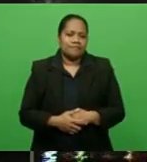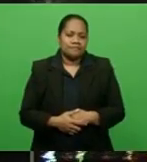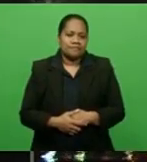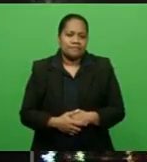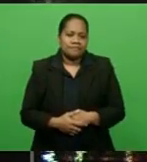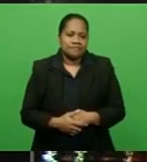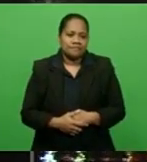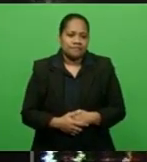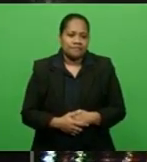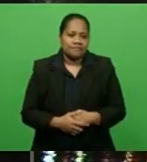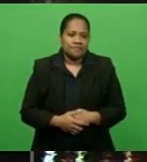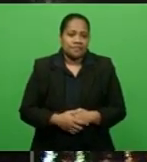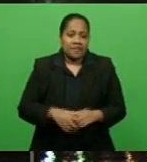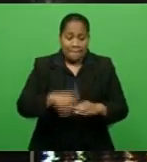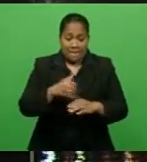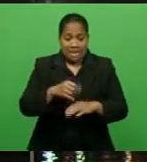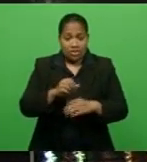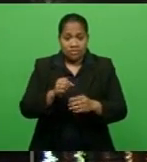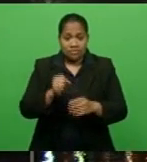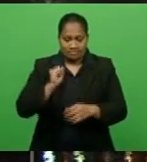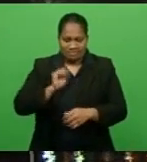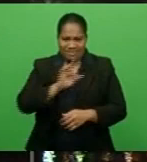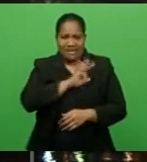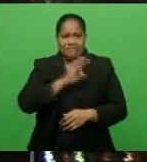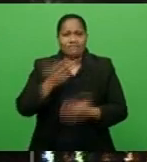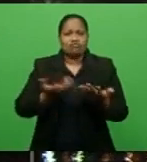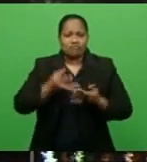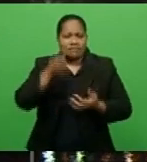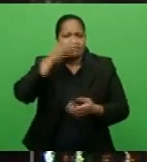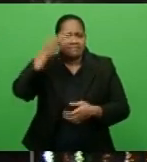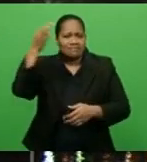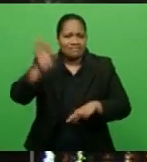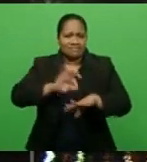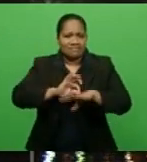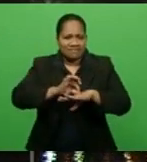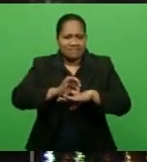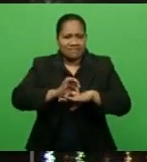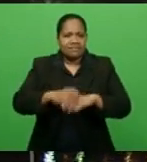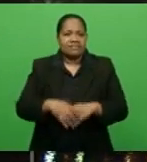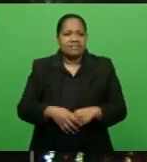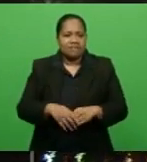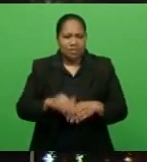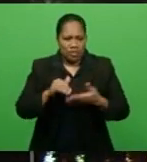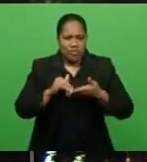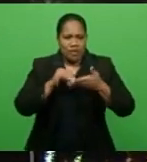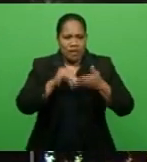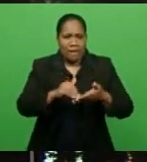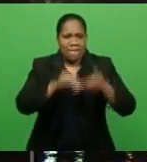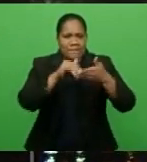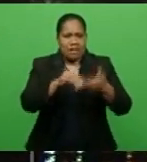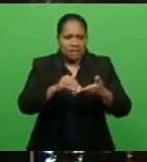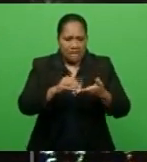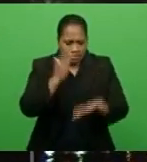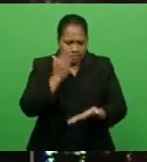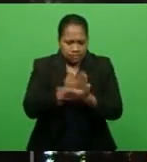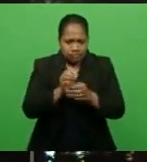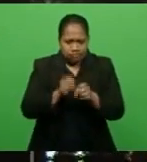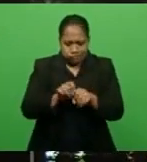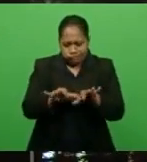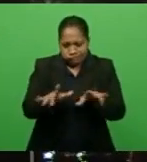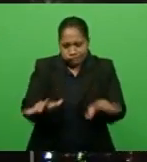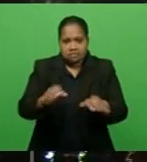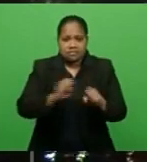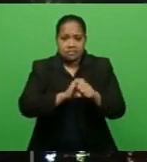The medical staff at the Singatoga Hospital, who have been at the forefront helping combat the spread of COVID-19, were